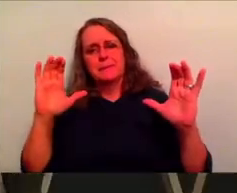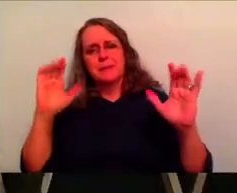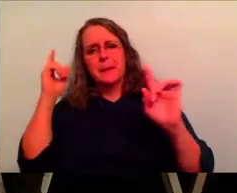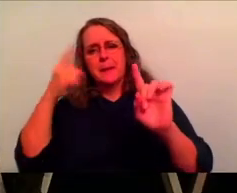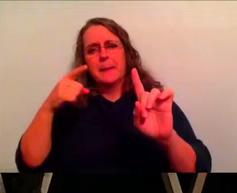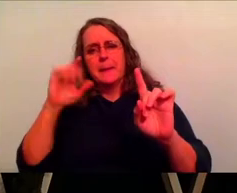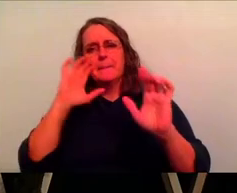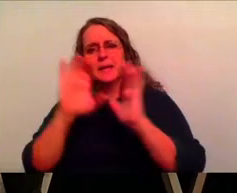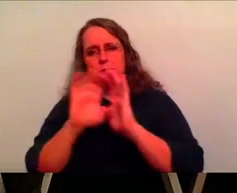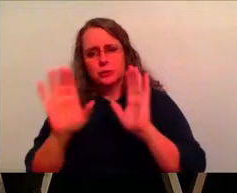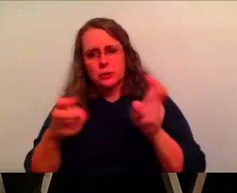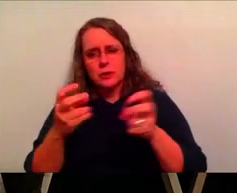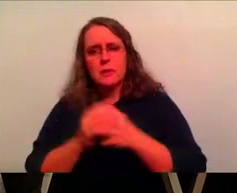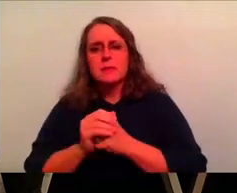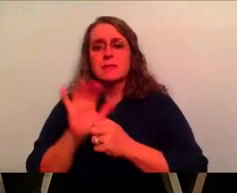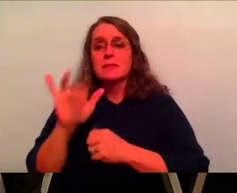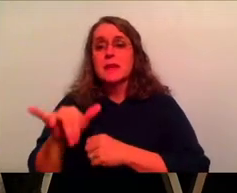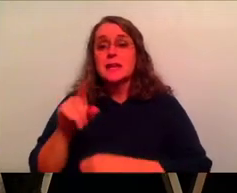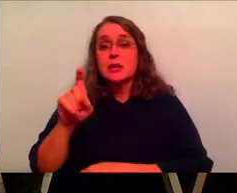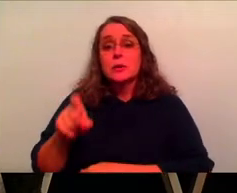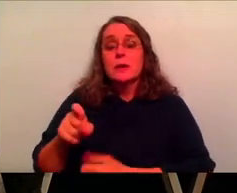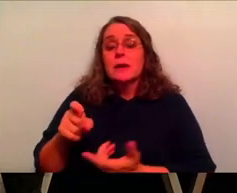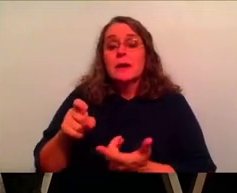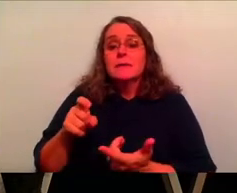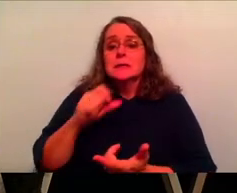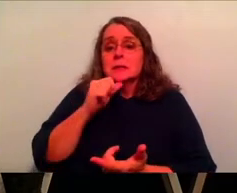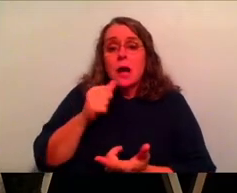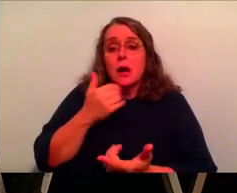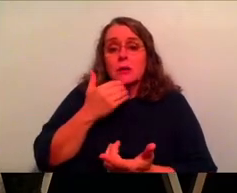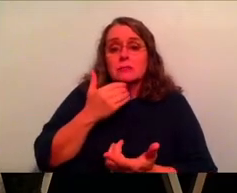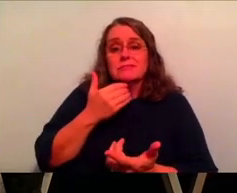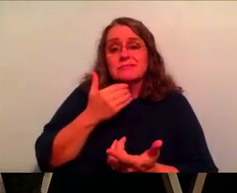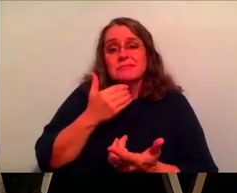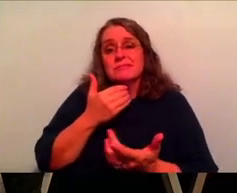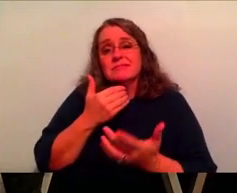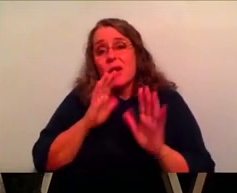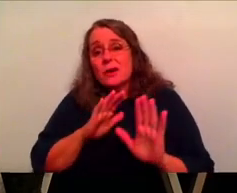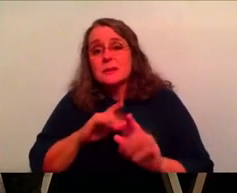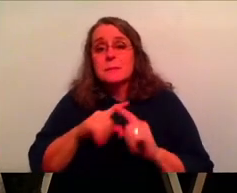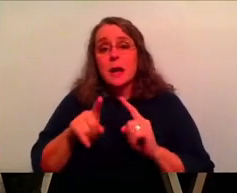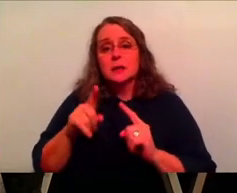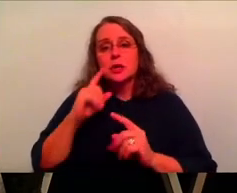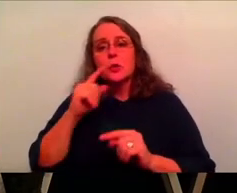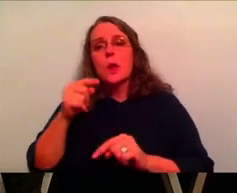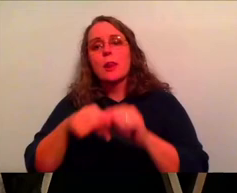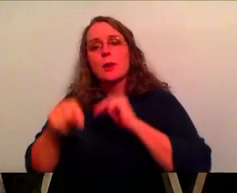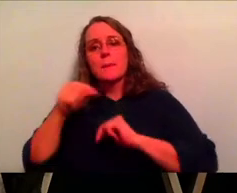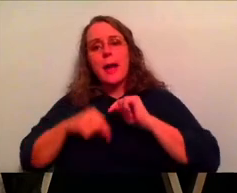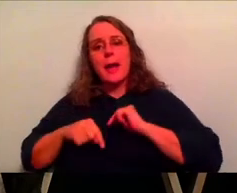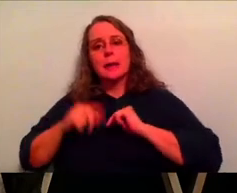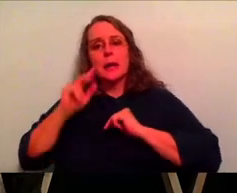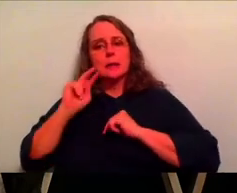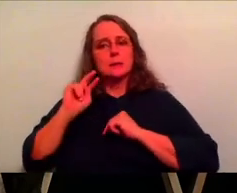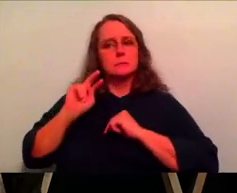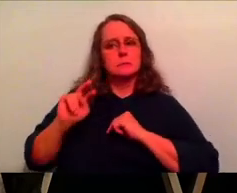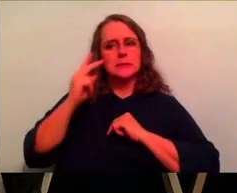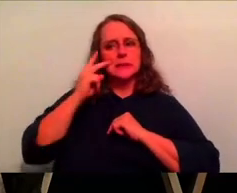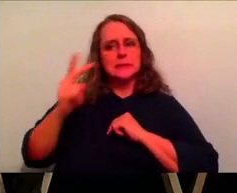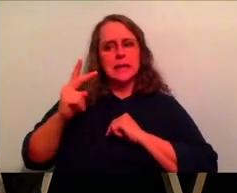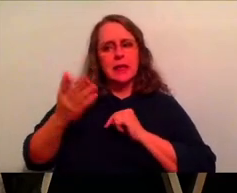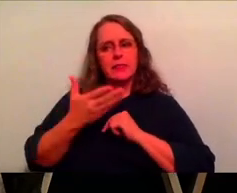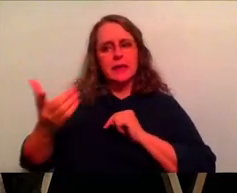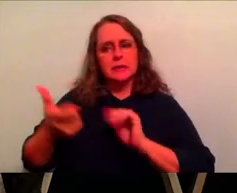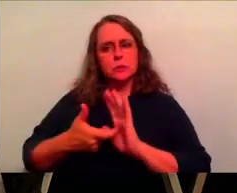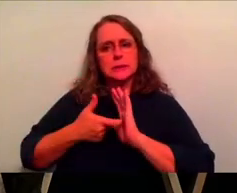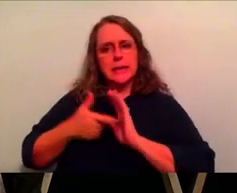be okay with the fact that, uh, this life and me becoming the person that God has called me to be is going to take some time. I've taken a huge